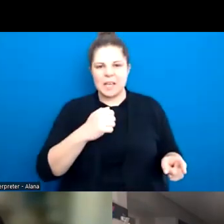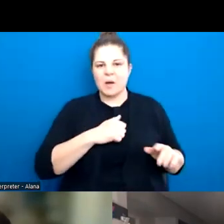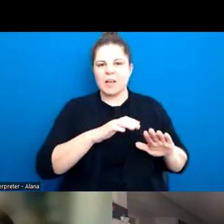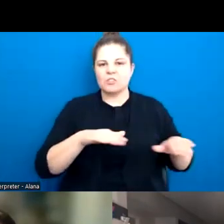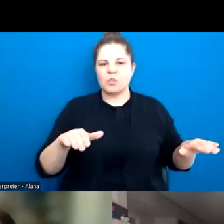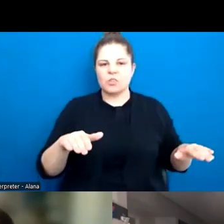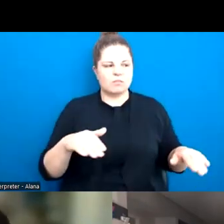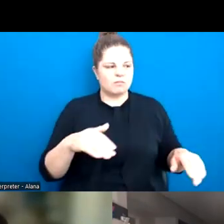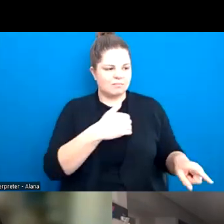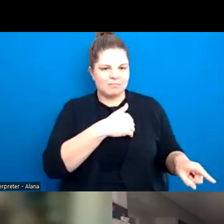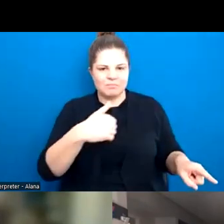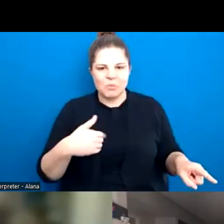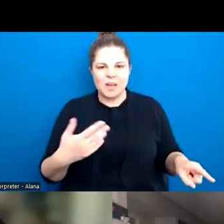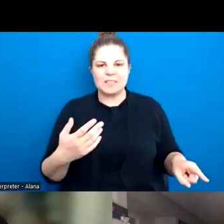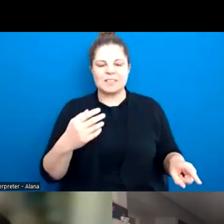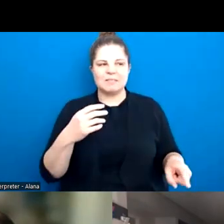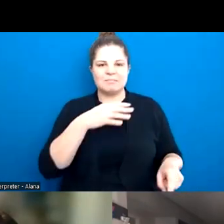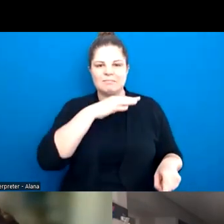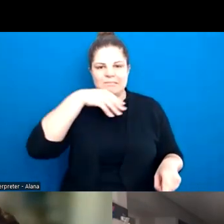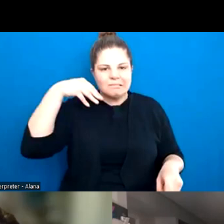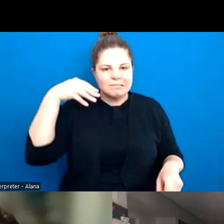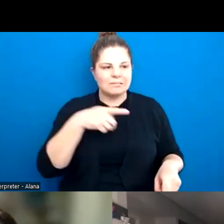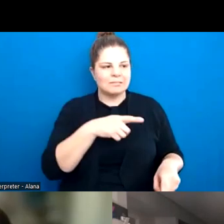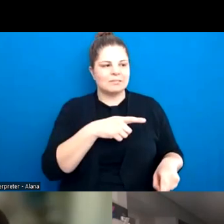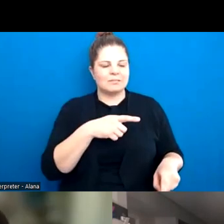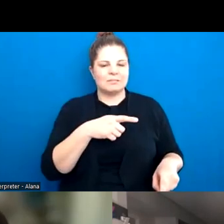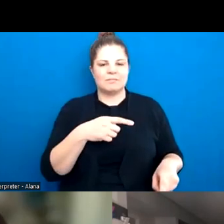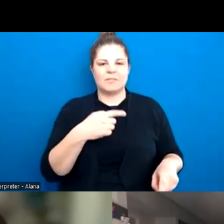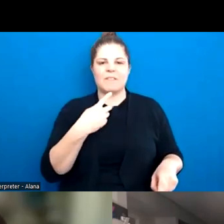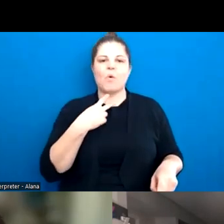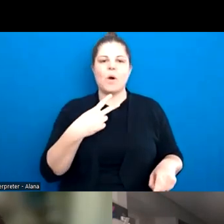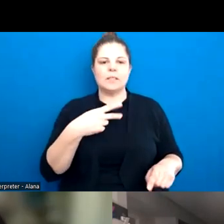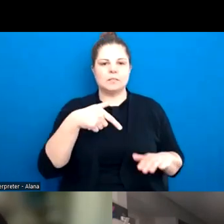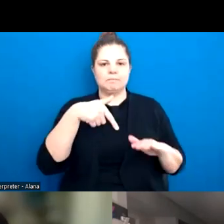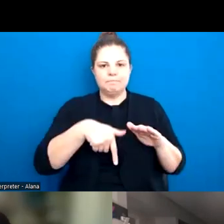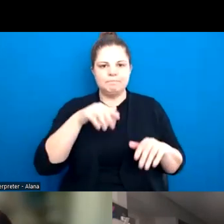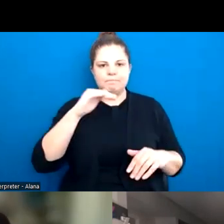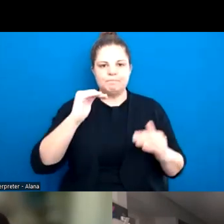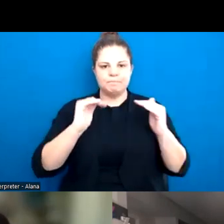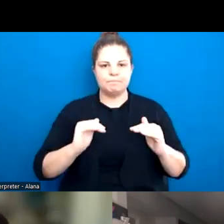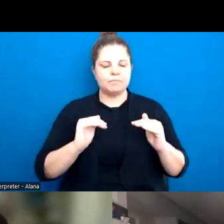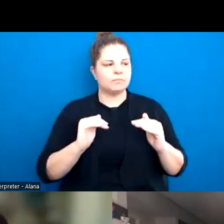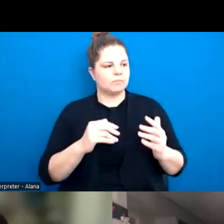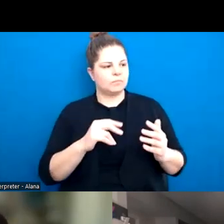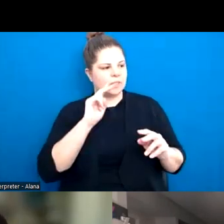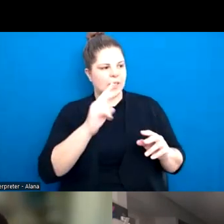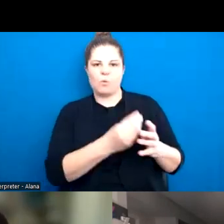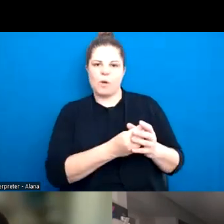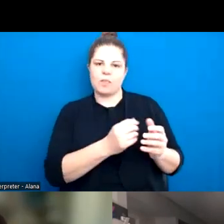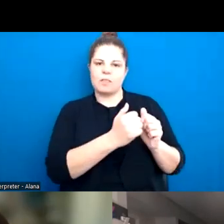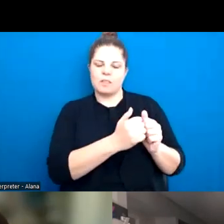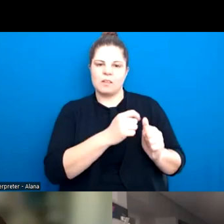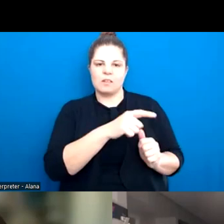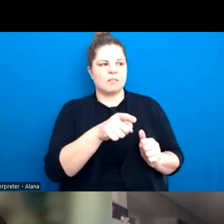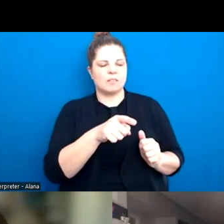facial hair and, um, voices deepening and, and you see them interacting with peers. You see them, you know,